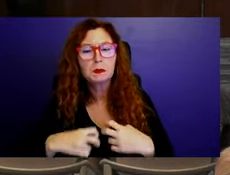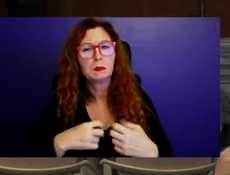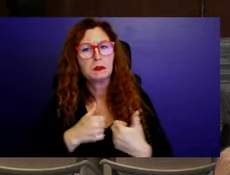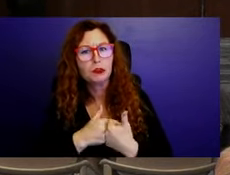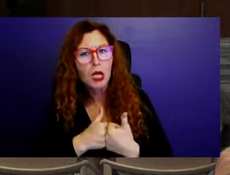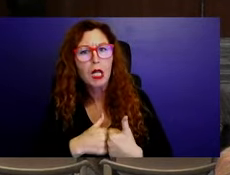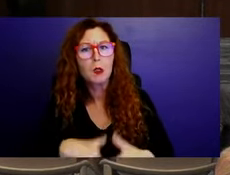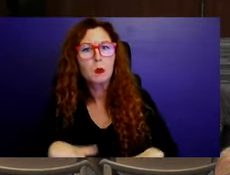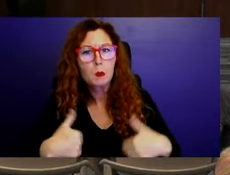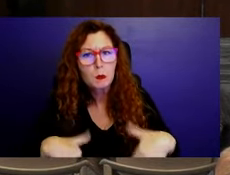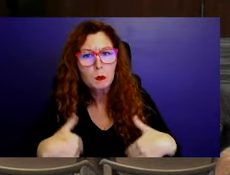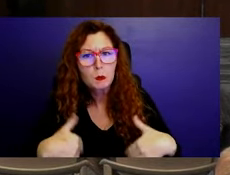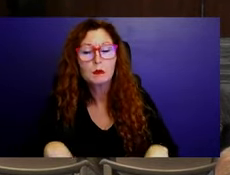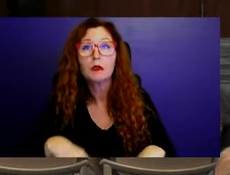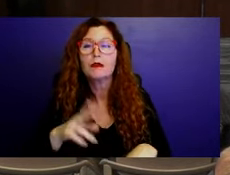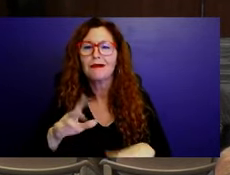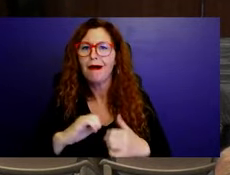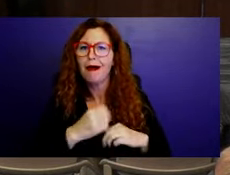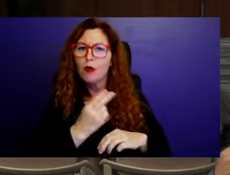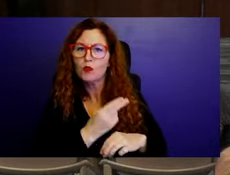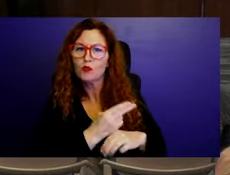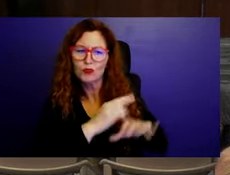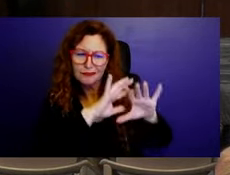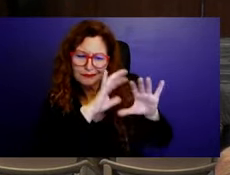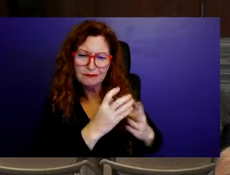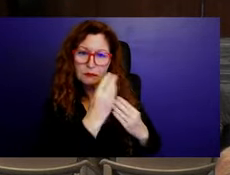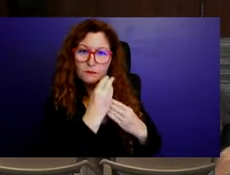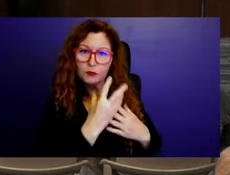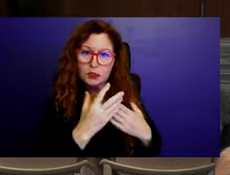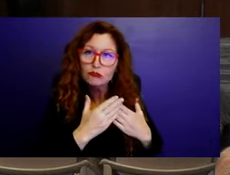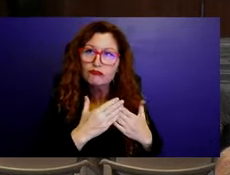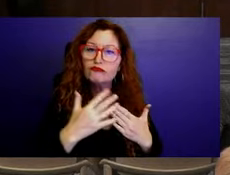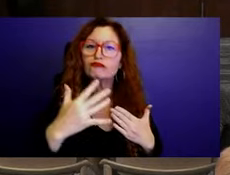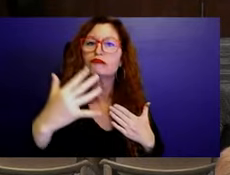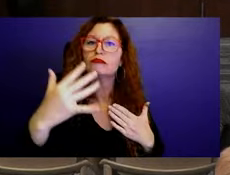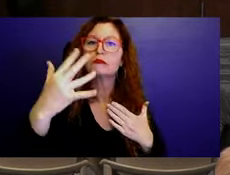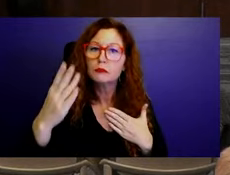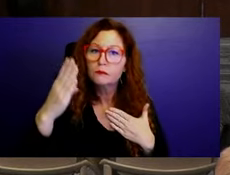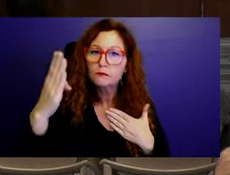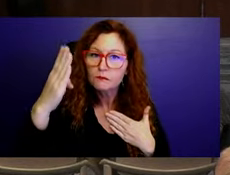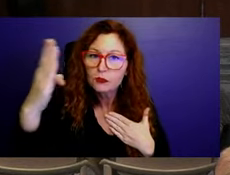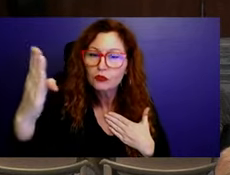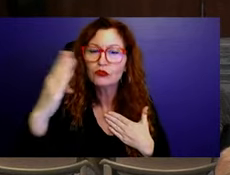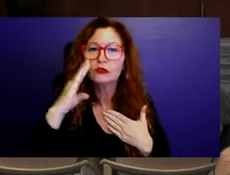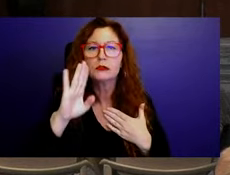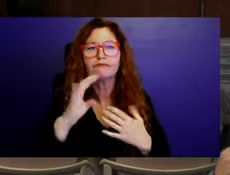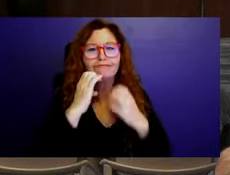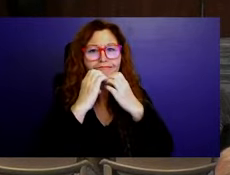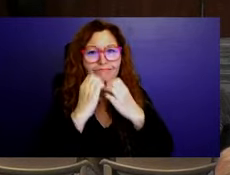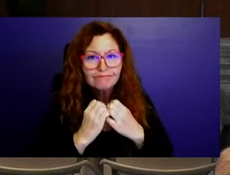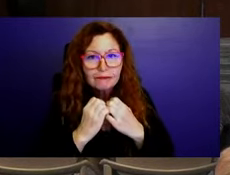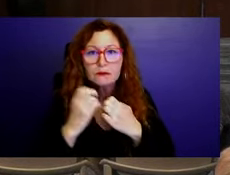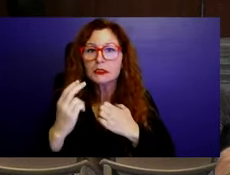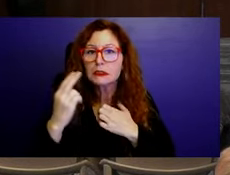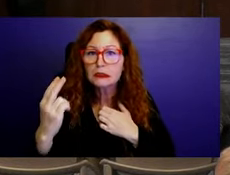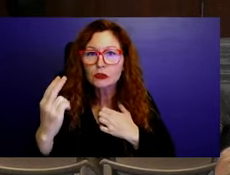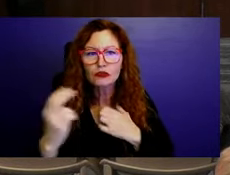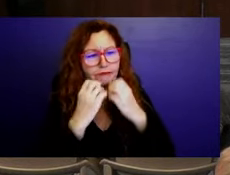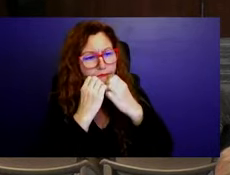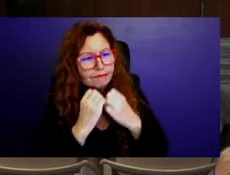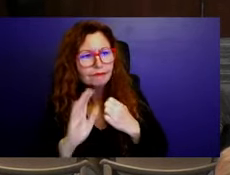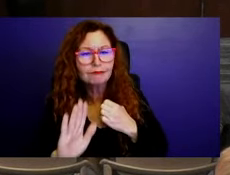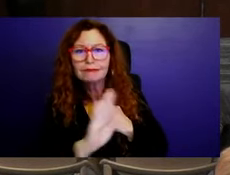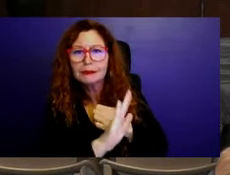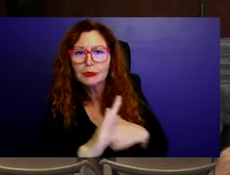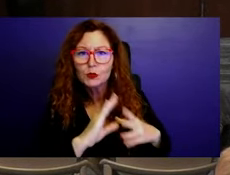And whereas the city of Boyne Beach is committed to preserving the history and to recognizing the ongoing work of the Heart of